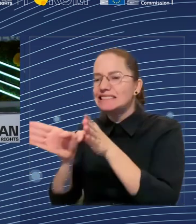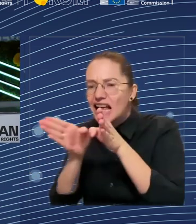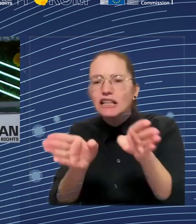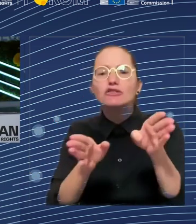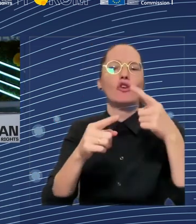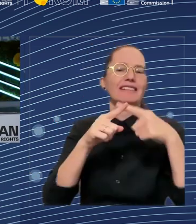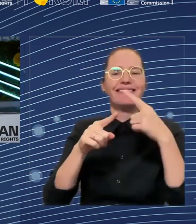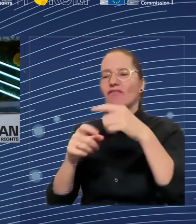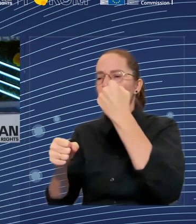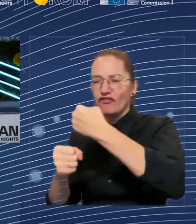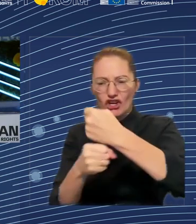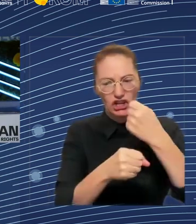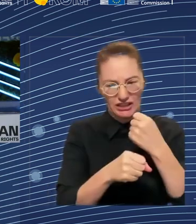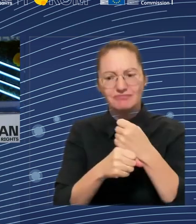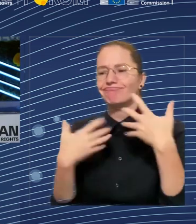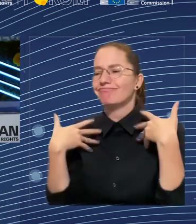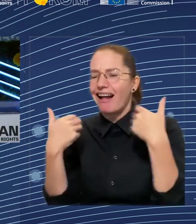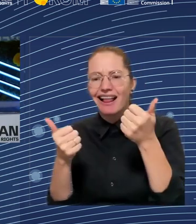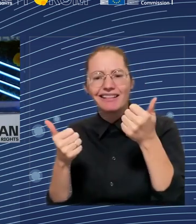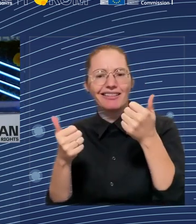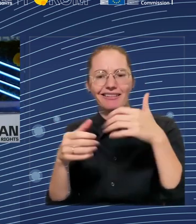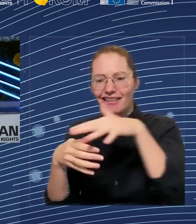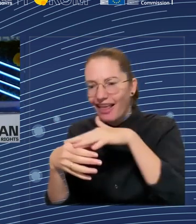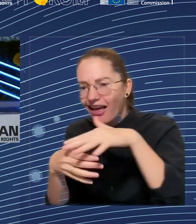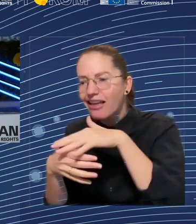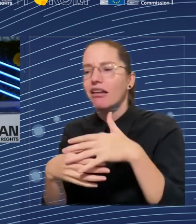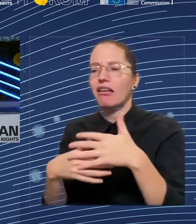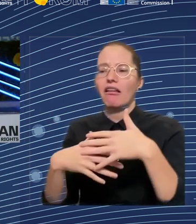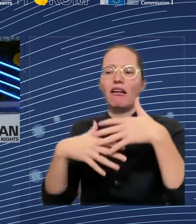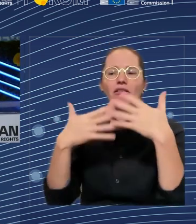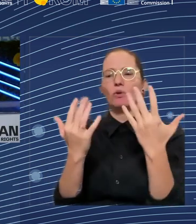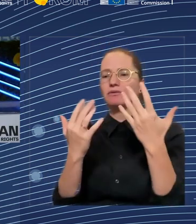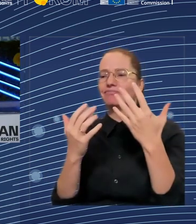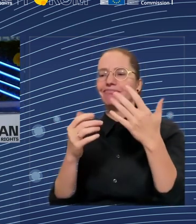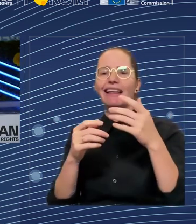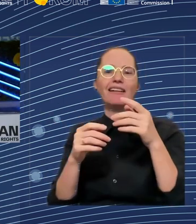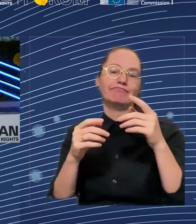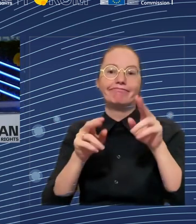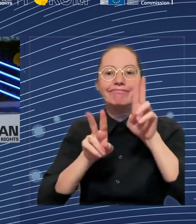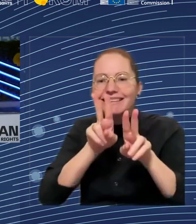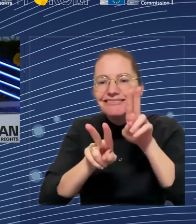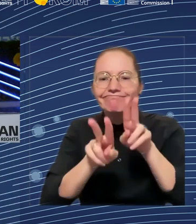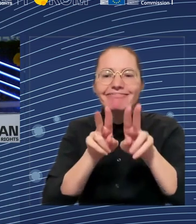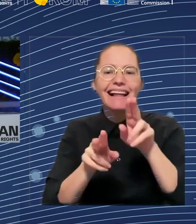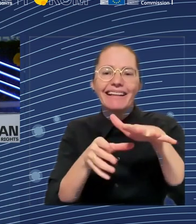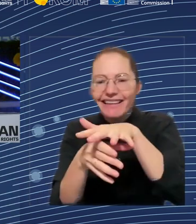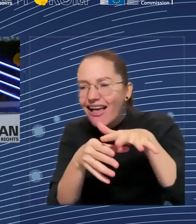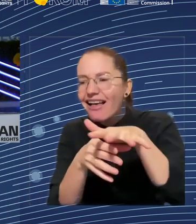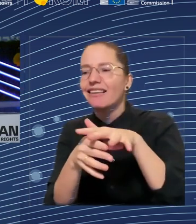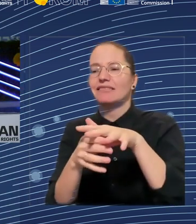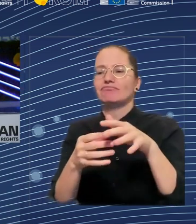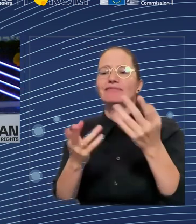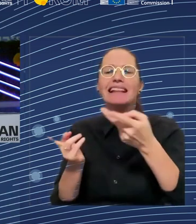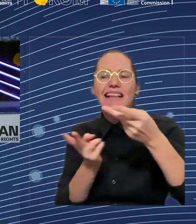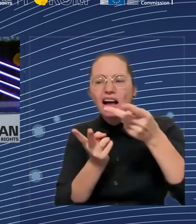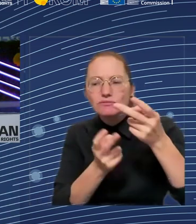we talk about working conditions, pay is also included as one of the factors. And of course, also here, we know that in quite a